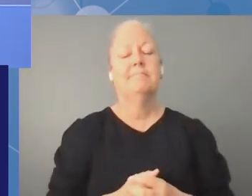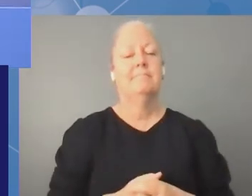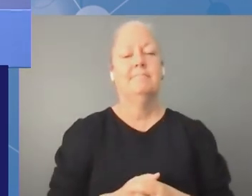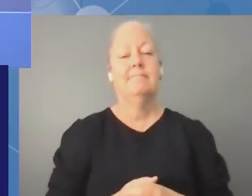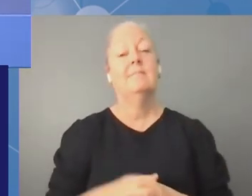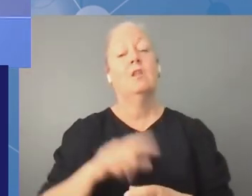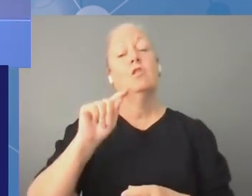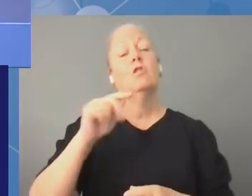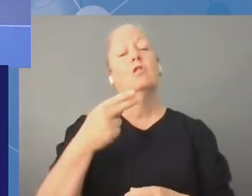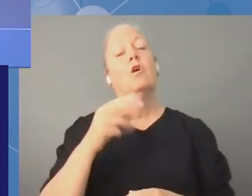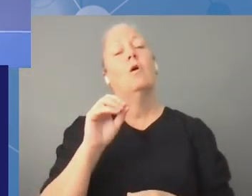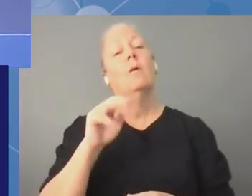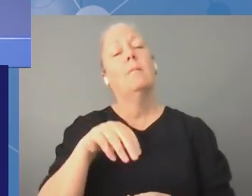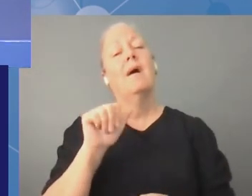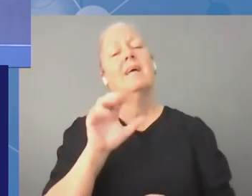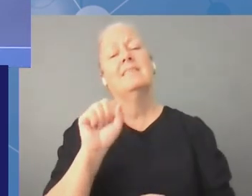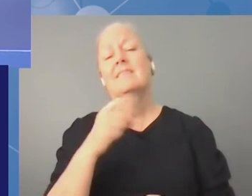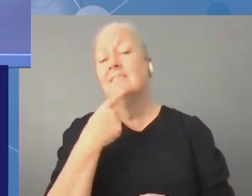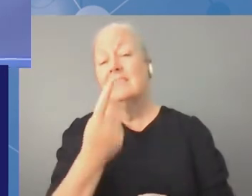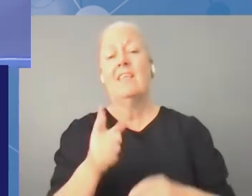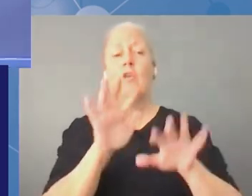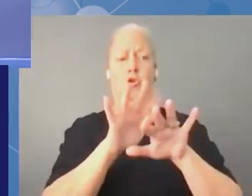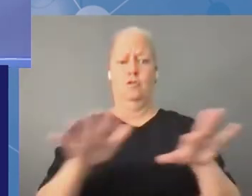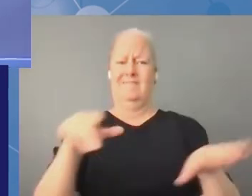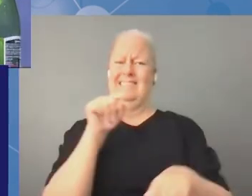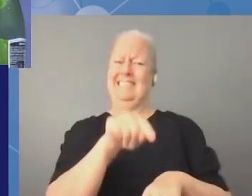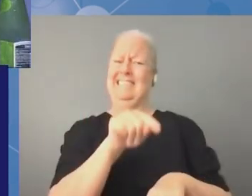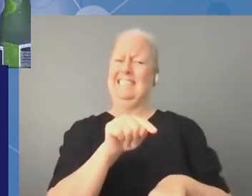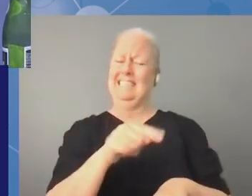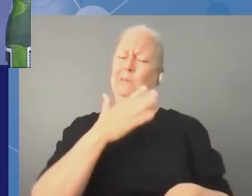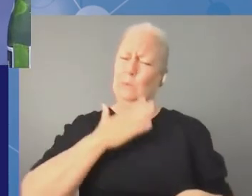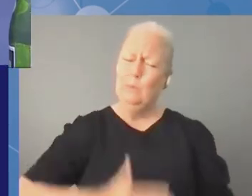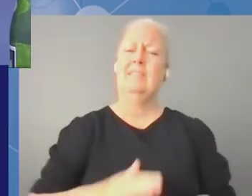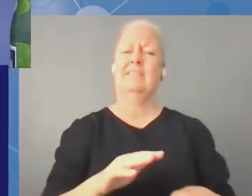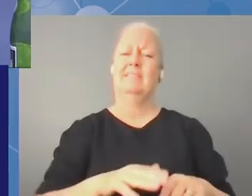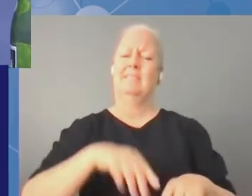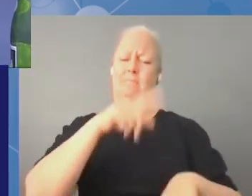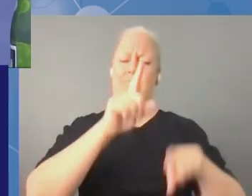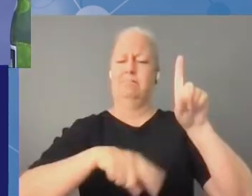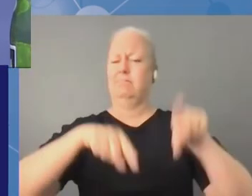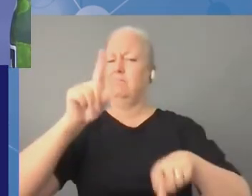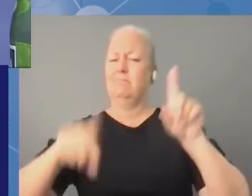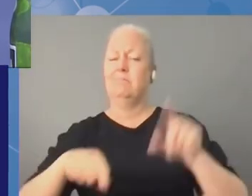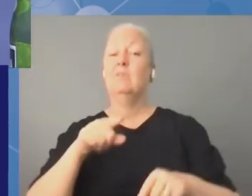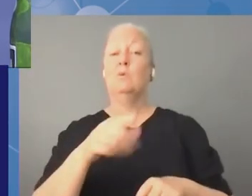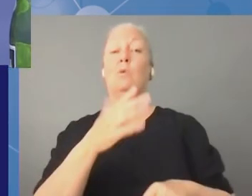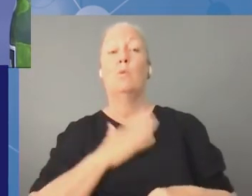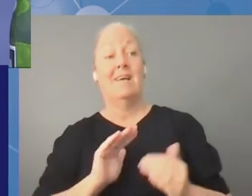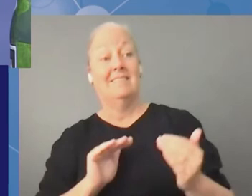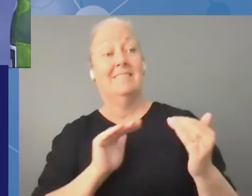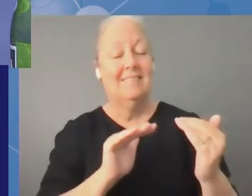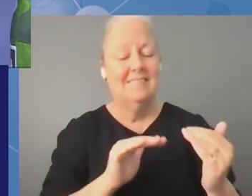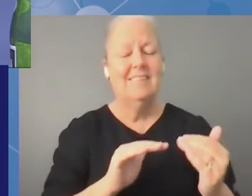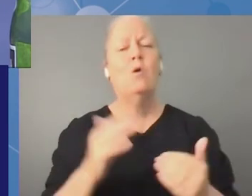diverse and i think for the igf to meet those needs is challenging and the language barriers are